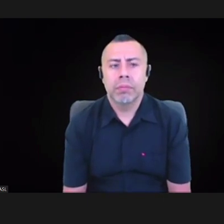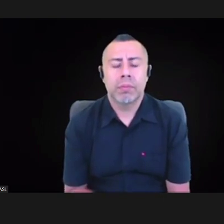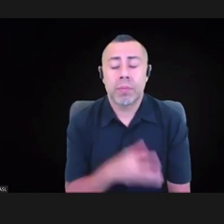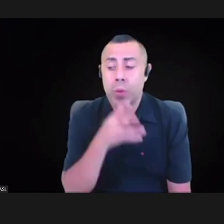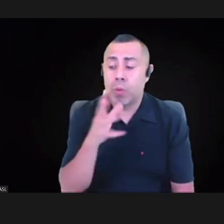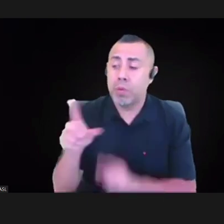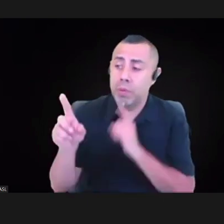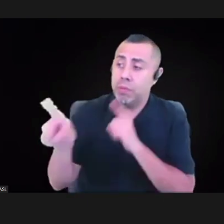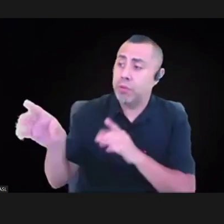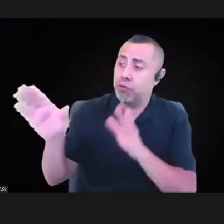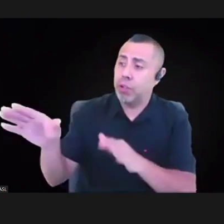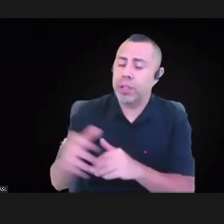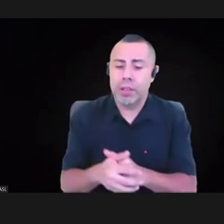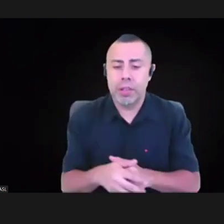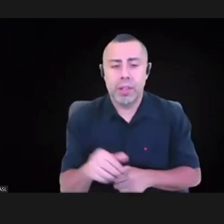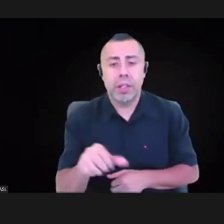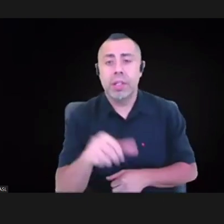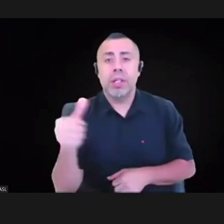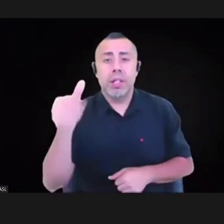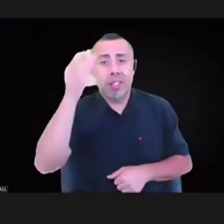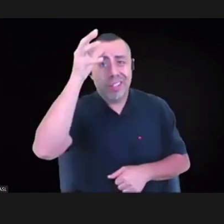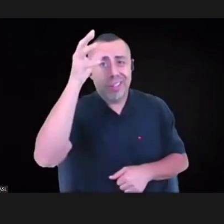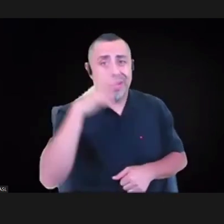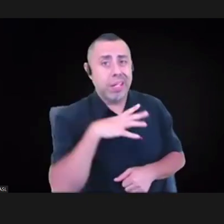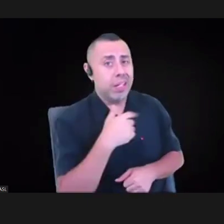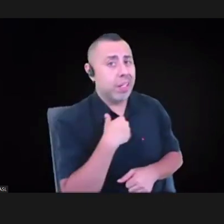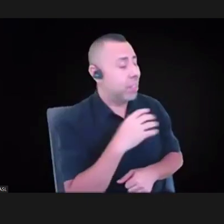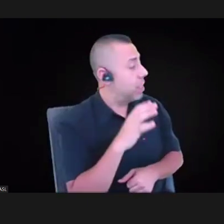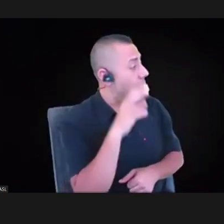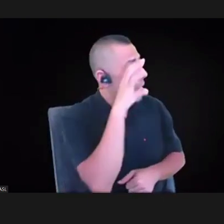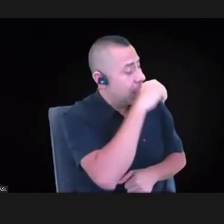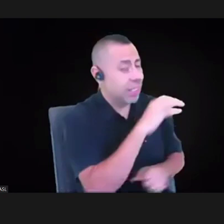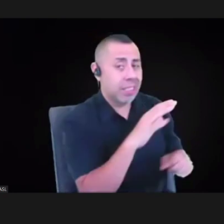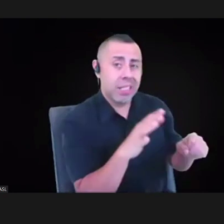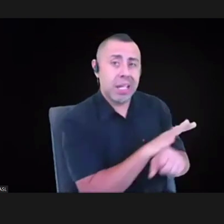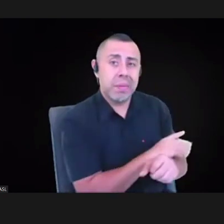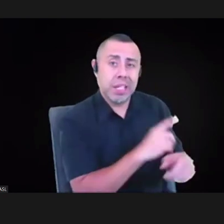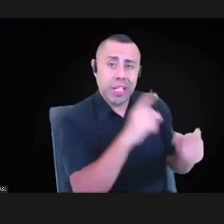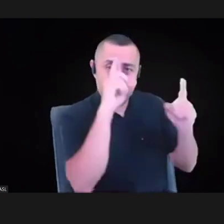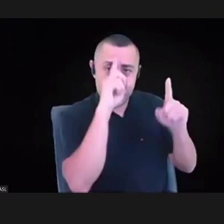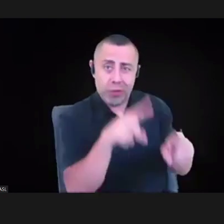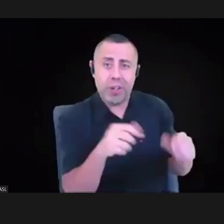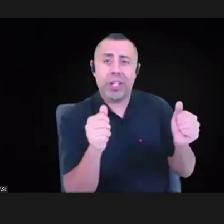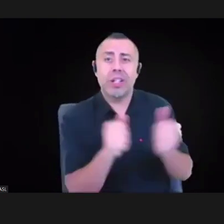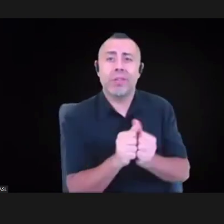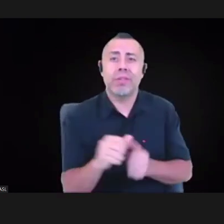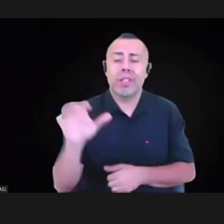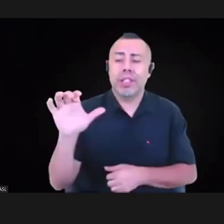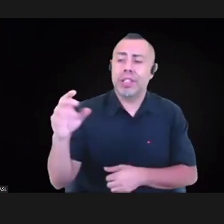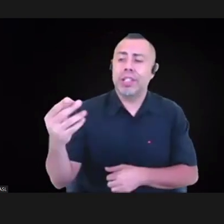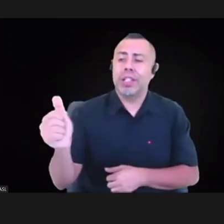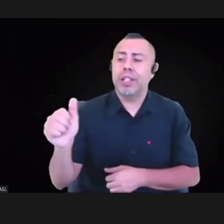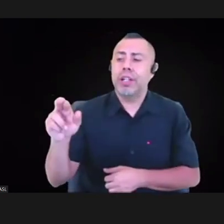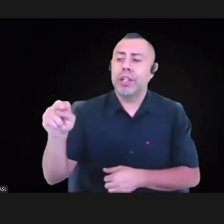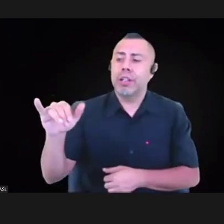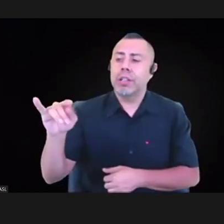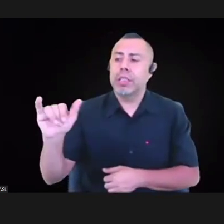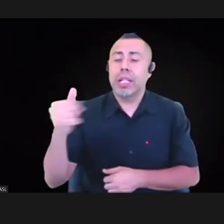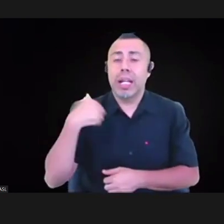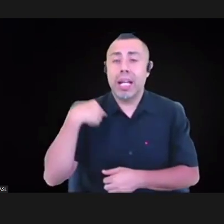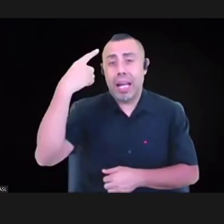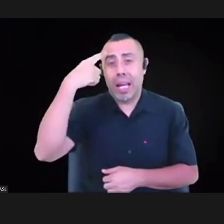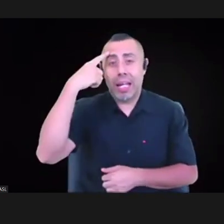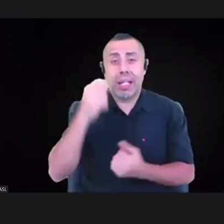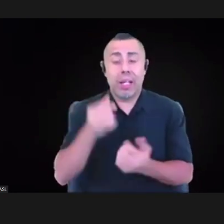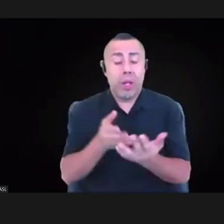I guess I would, I, I totally agree with what Sharnita said. I think we learned institutionally through COVID that